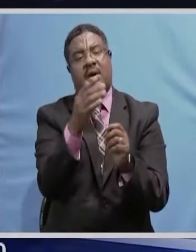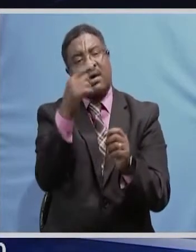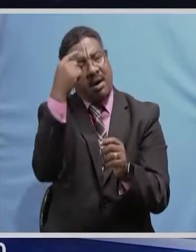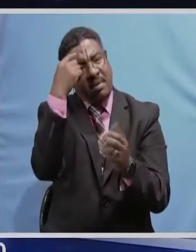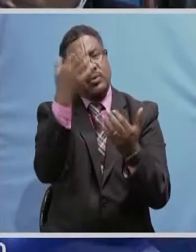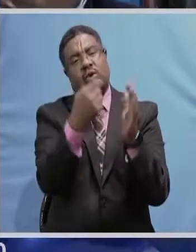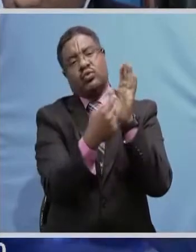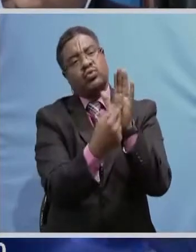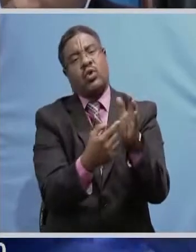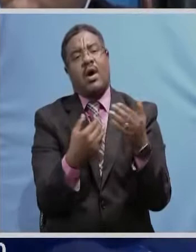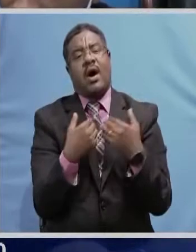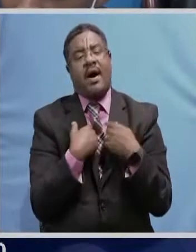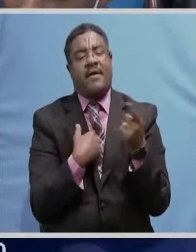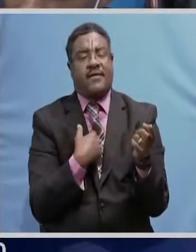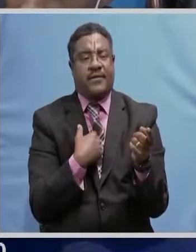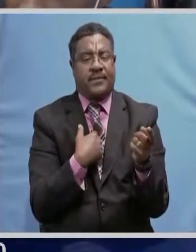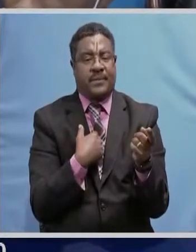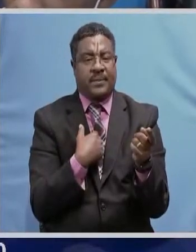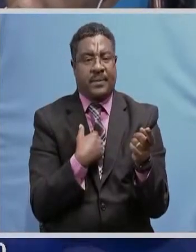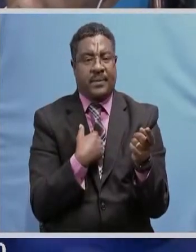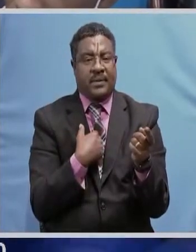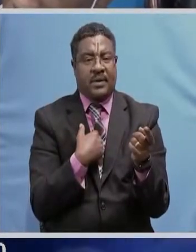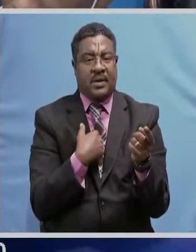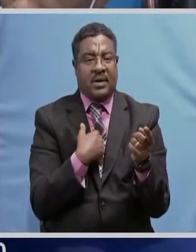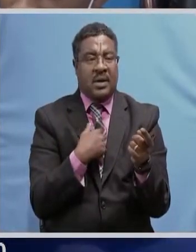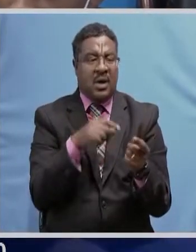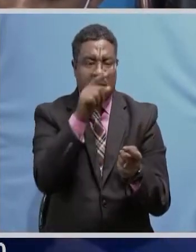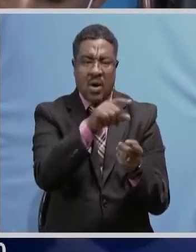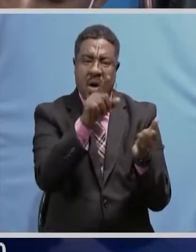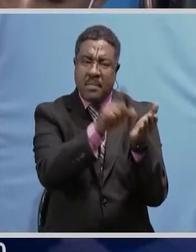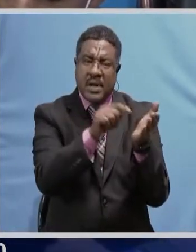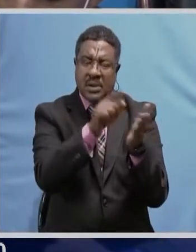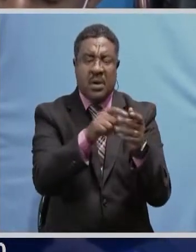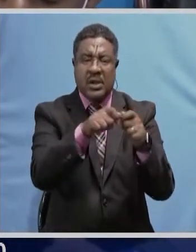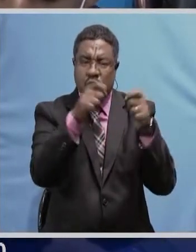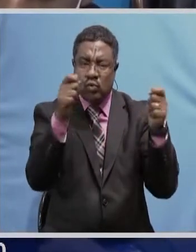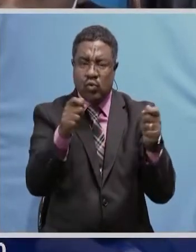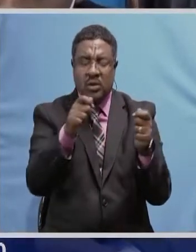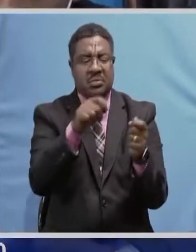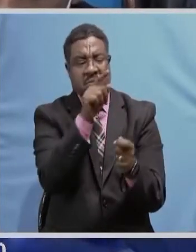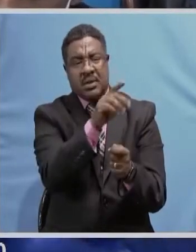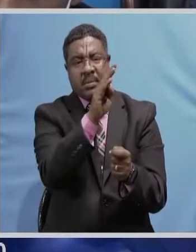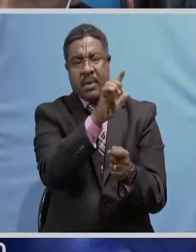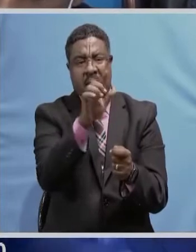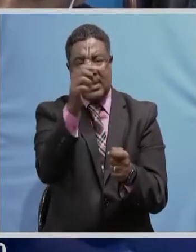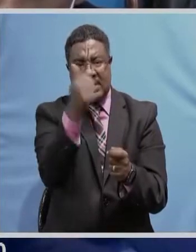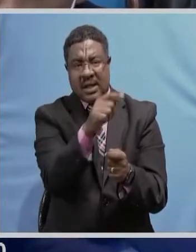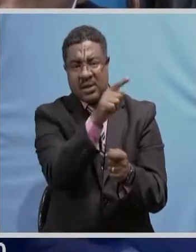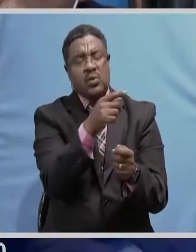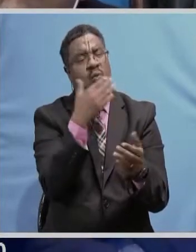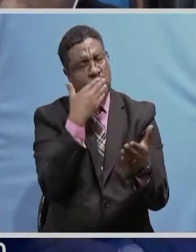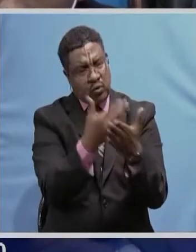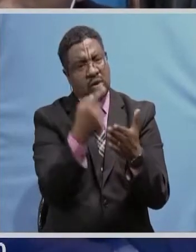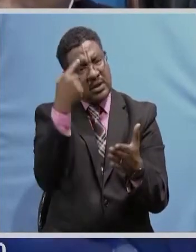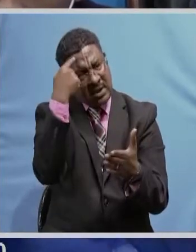2019. The President's Union Zanasu has noted the regaziting of the Constitution of Zambia Amendment Bill No. 10. We commend government for